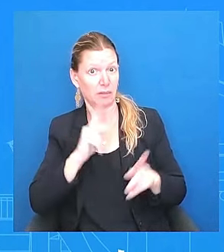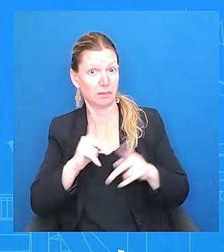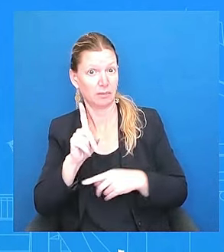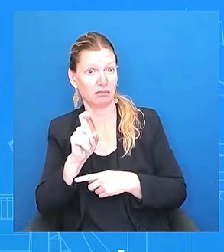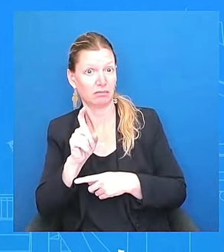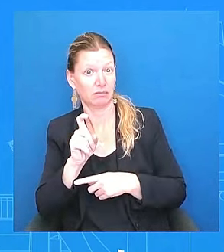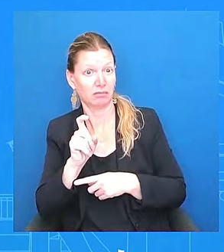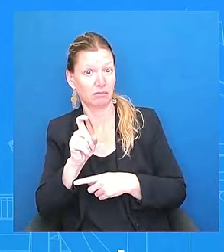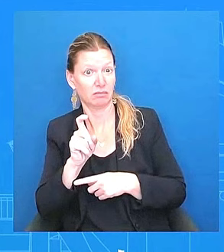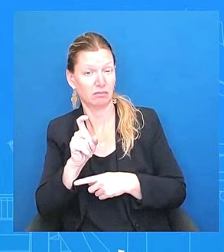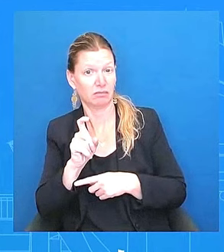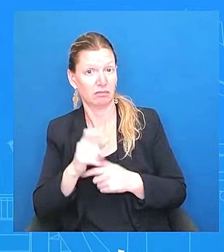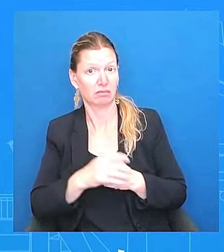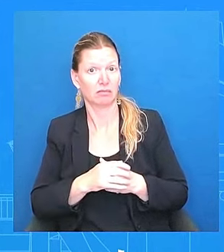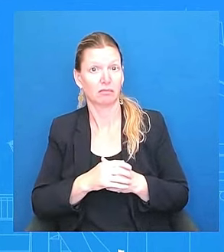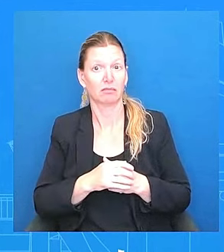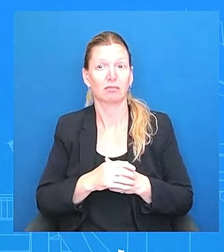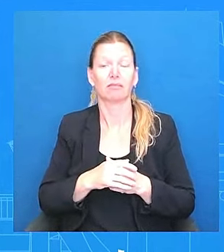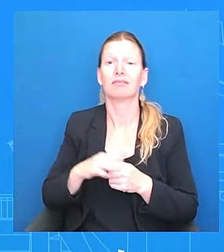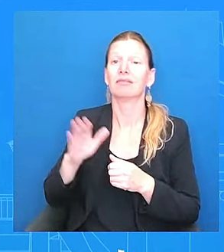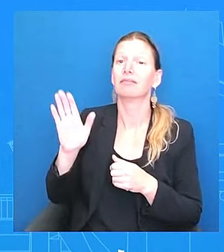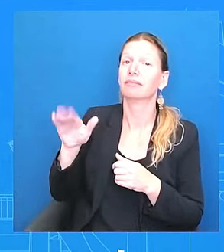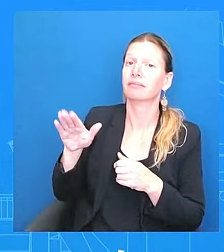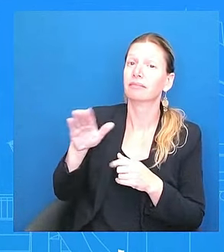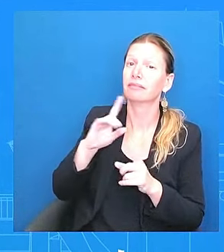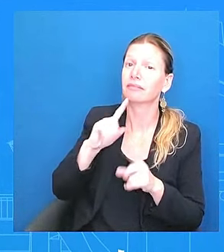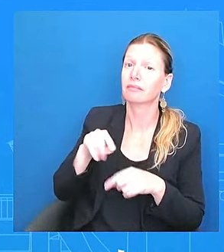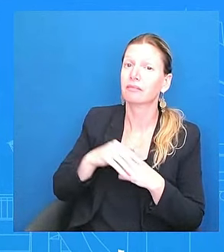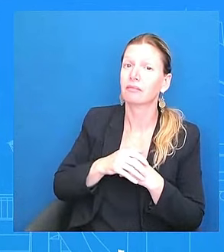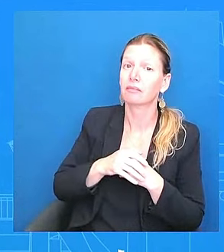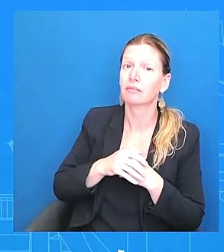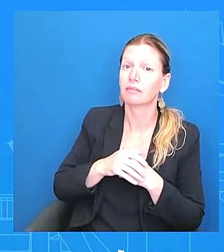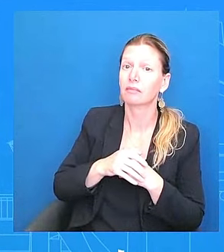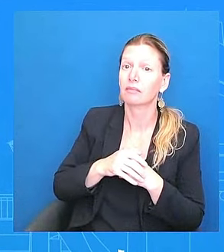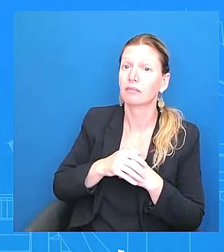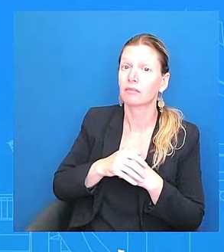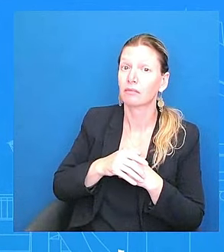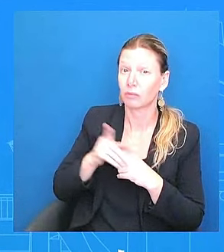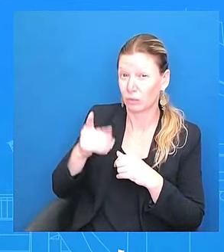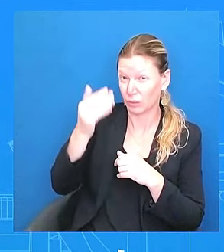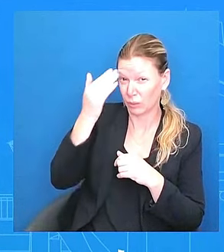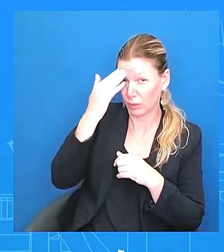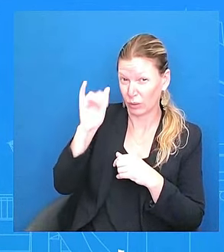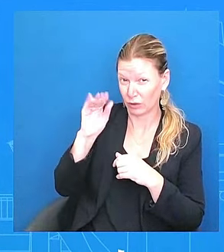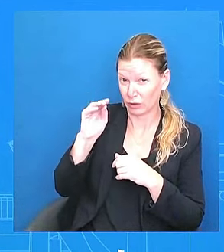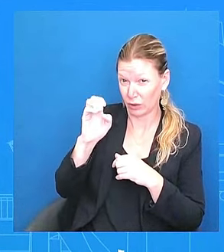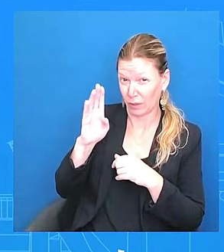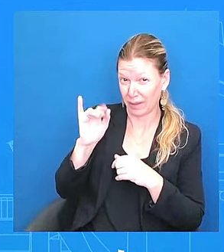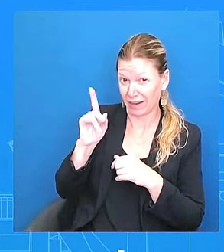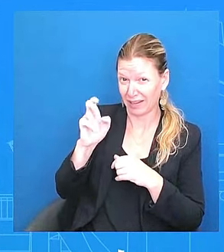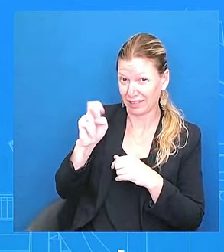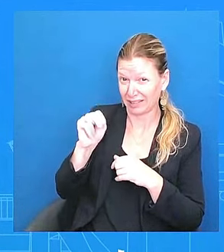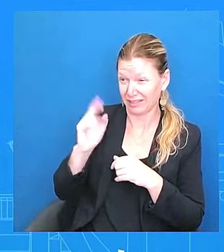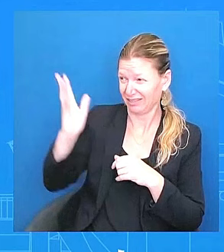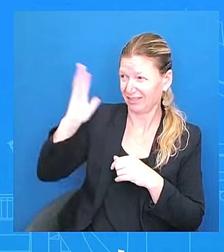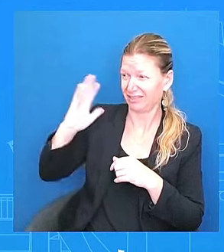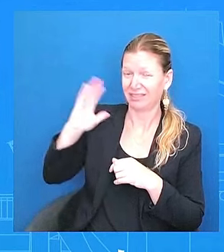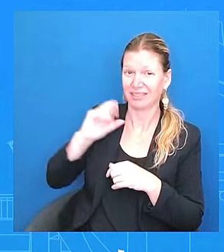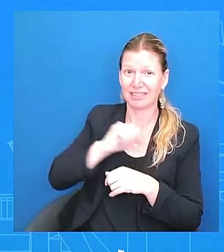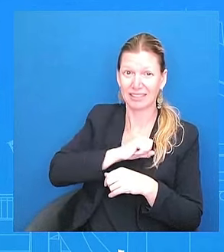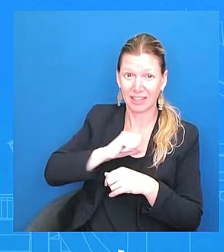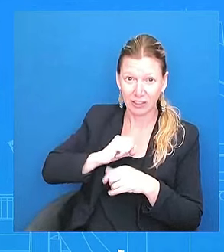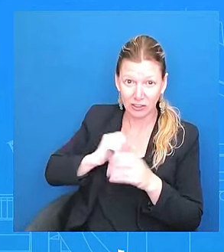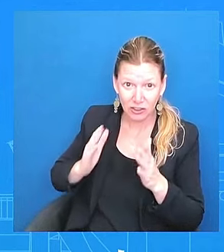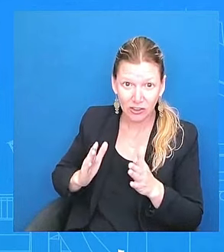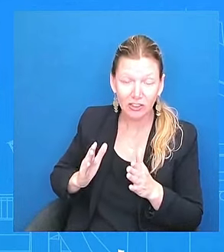that I will say, and if you know Joe Biden, you know him as a senator and as vice president, he's very sensitive to how